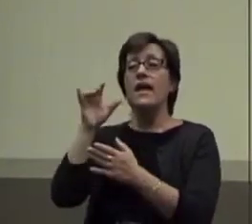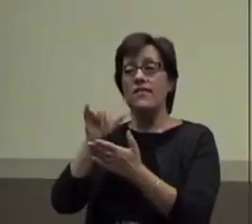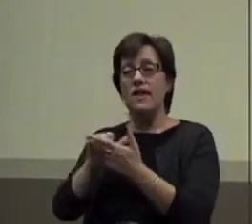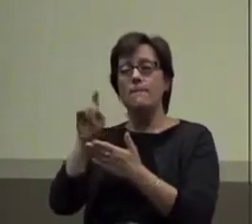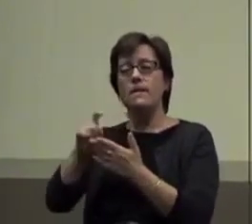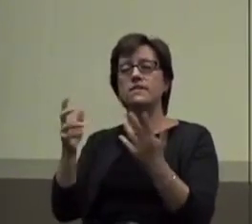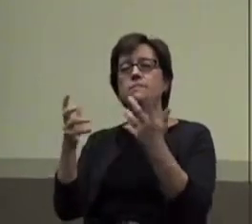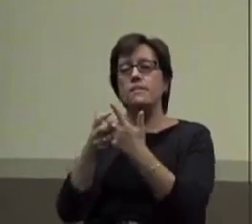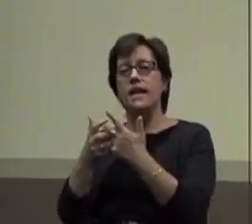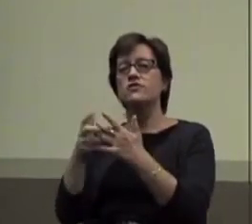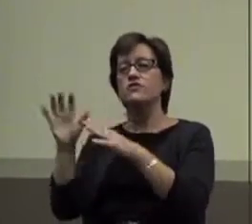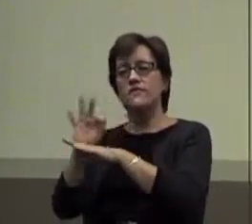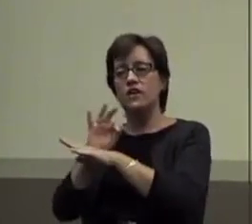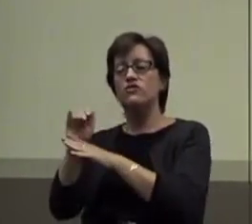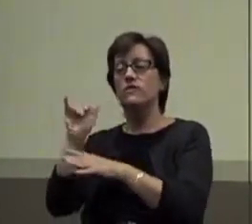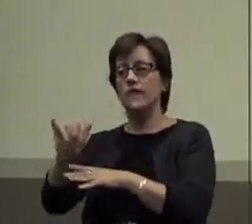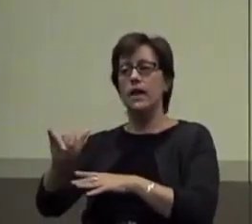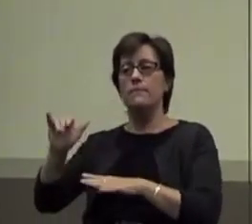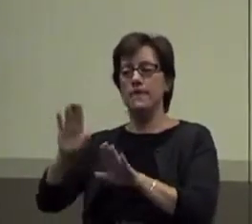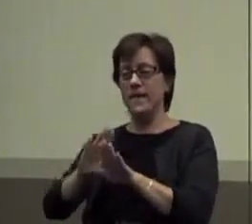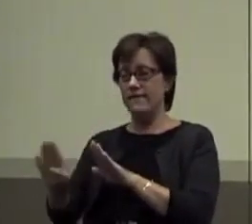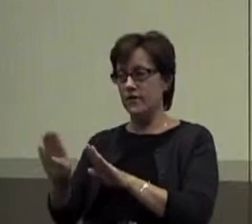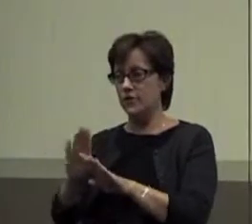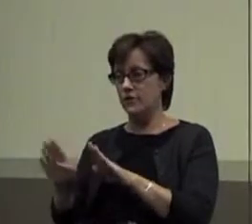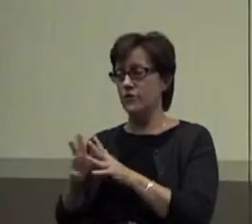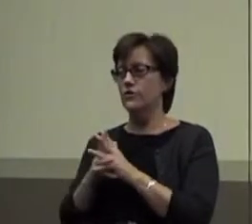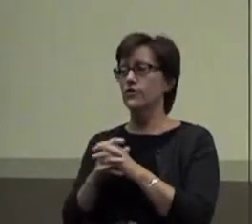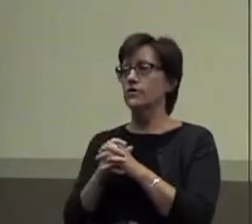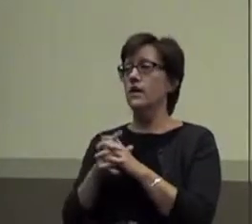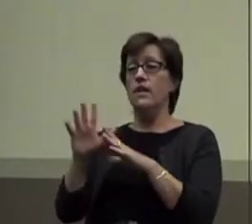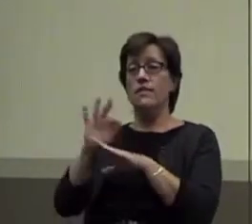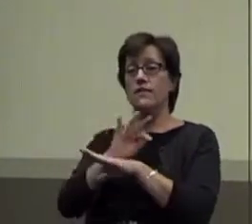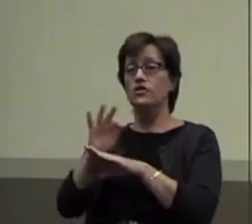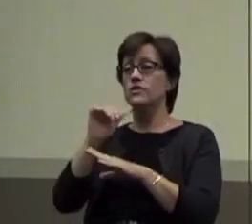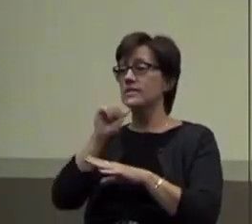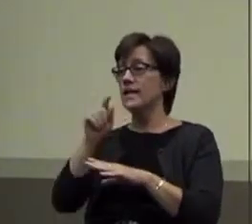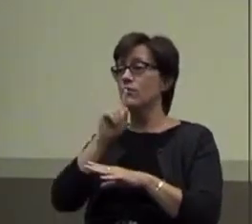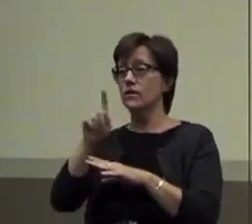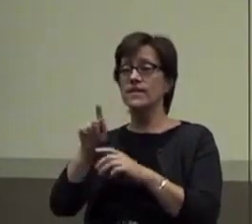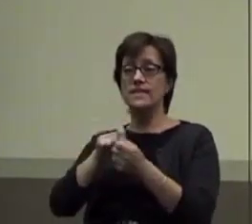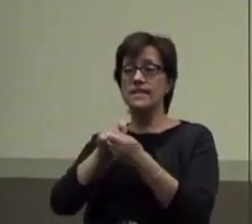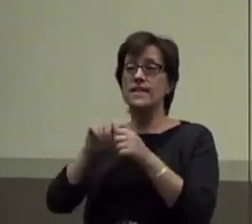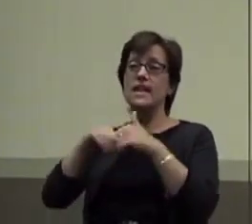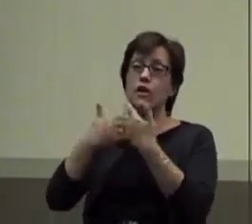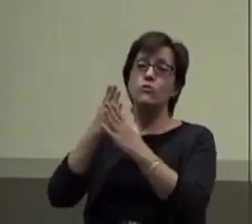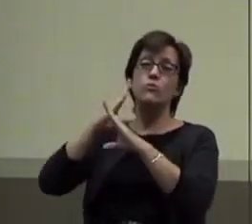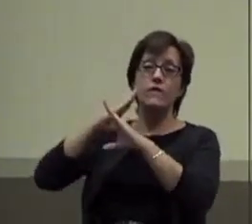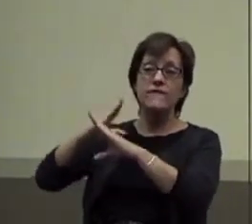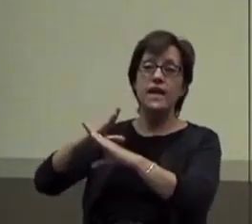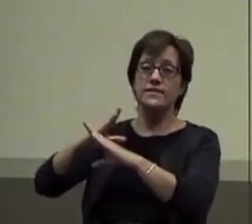that functional behavior assessment is because that function is now going to guide how we prevent the problem behavior. Okay?